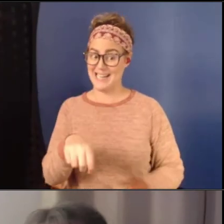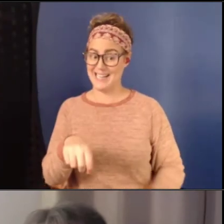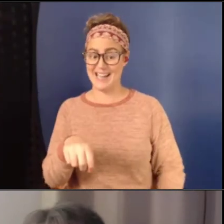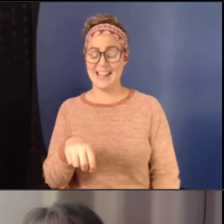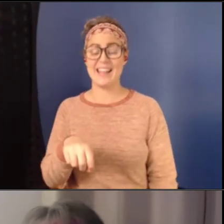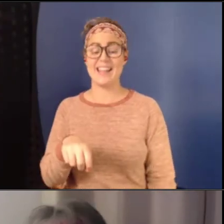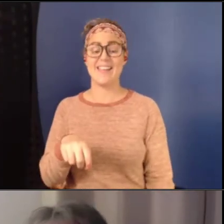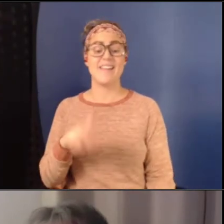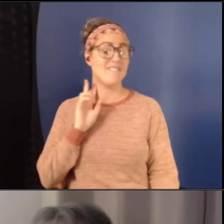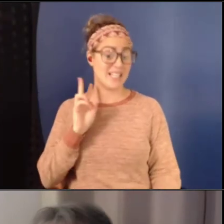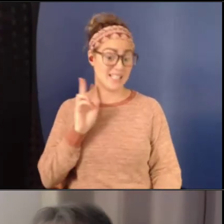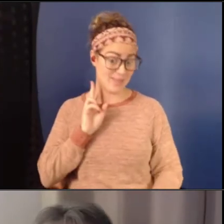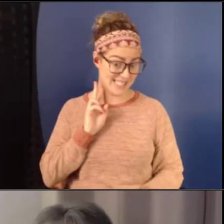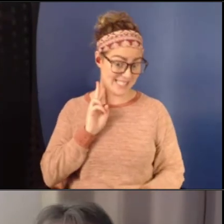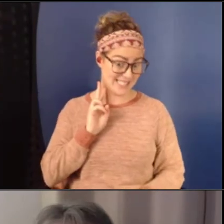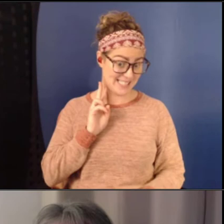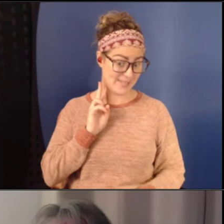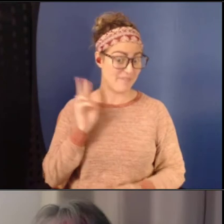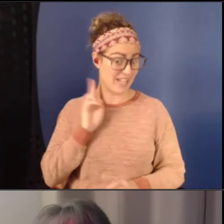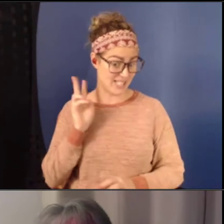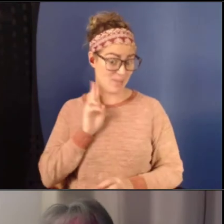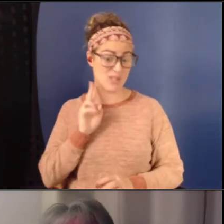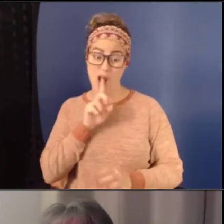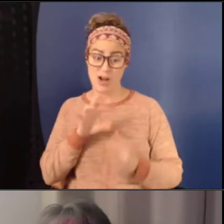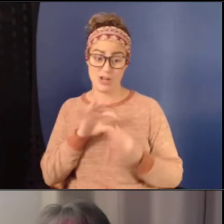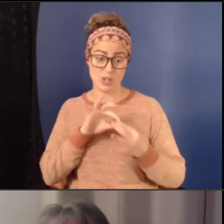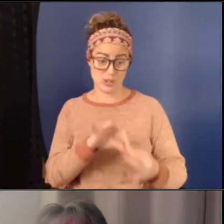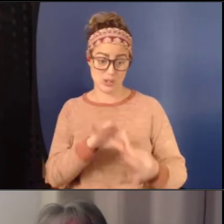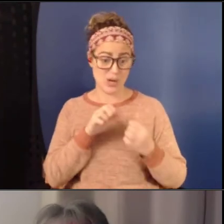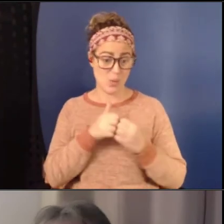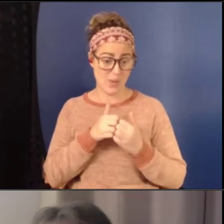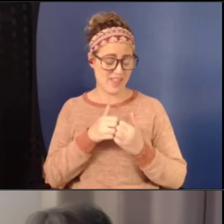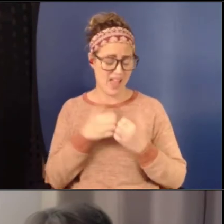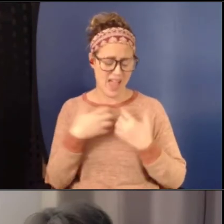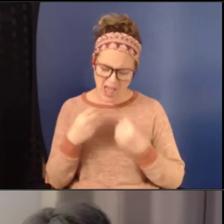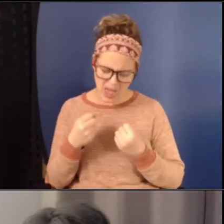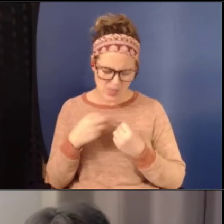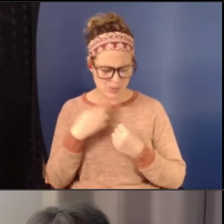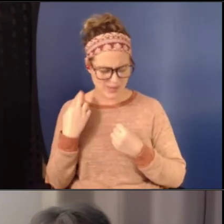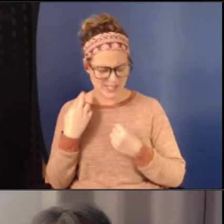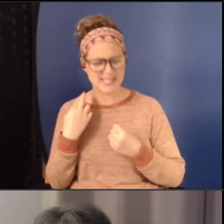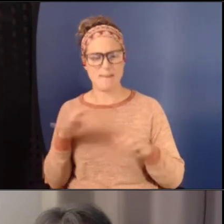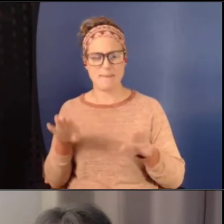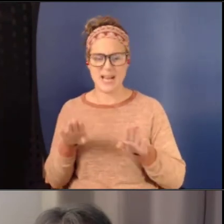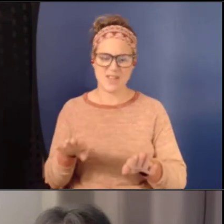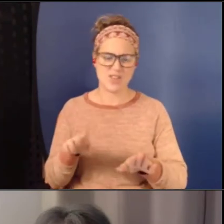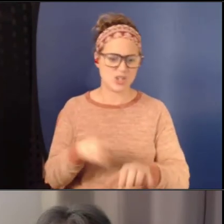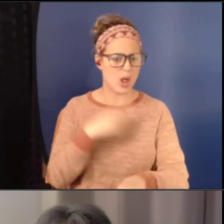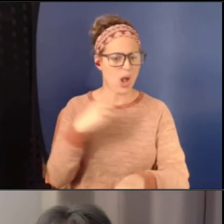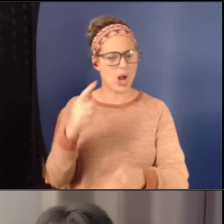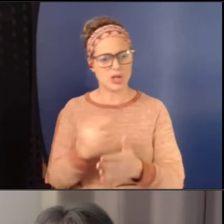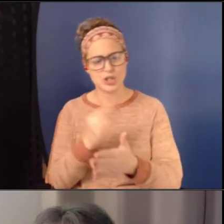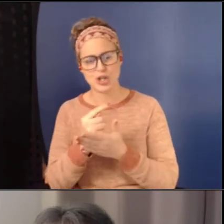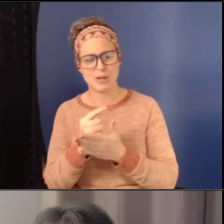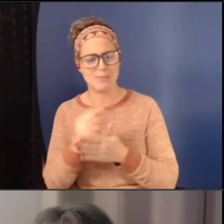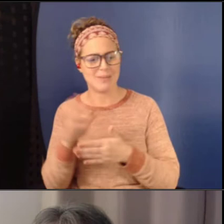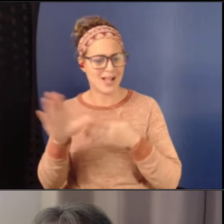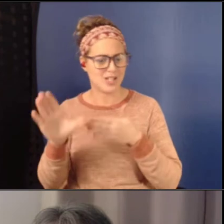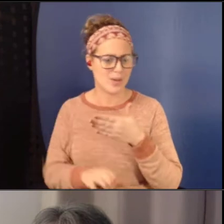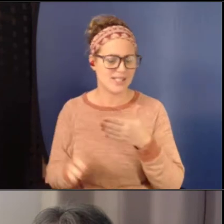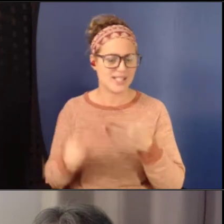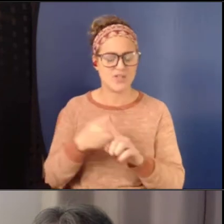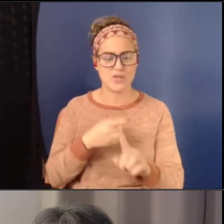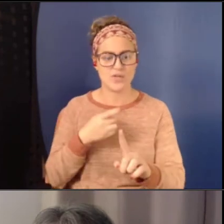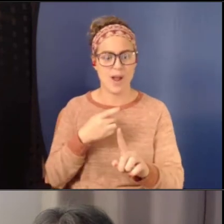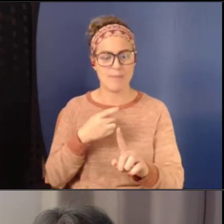associated with so many health risk behaviors and consequences and long-term consequences, um, for people's health that,